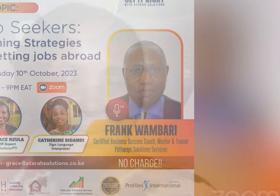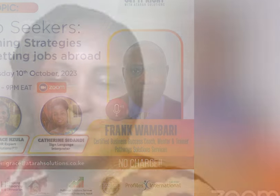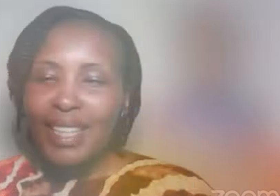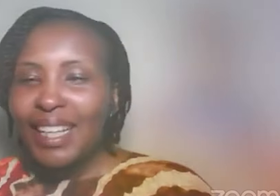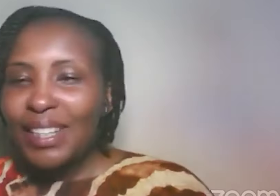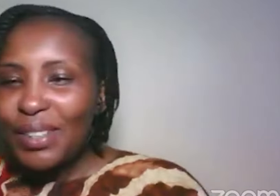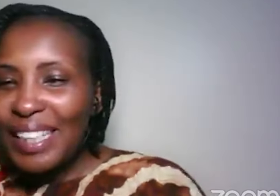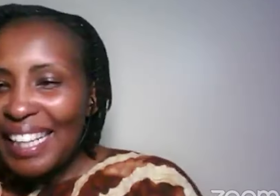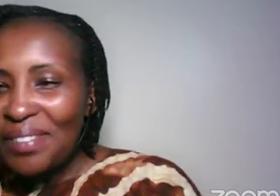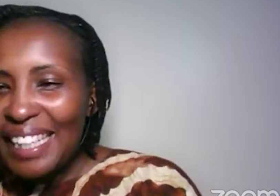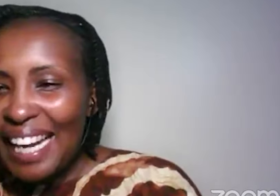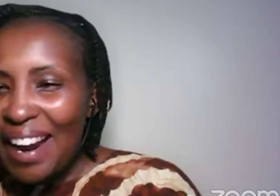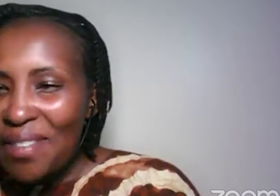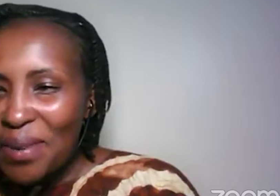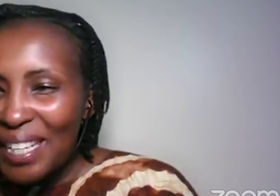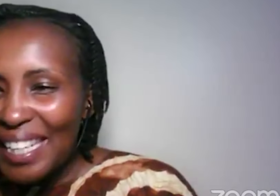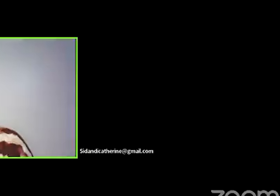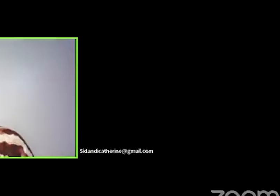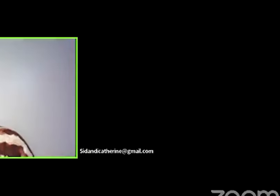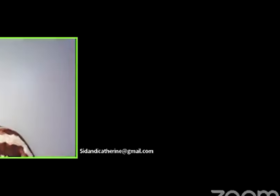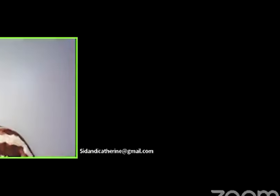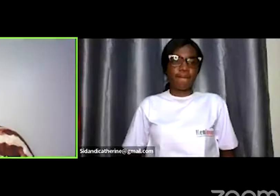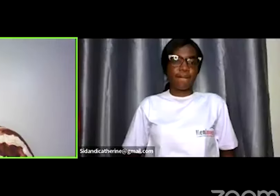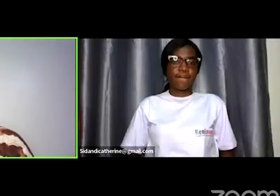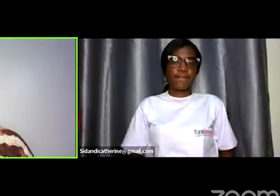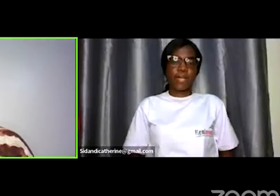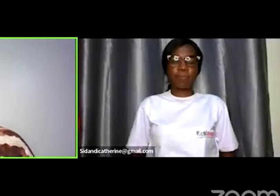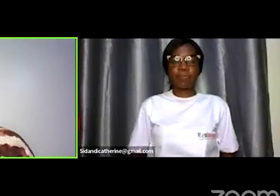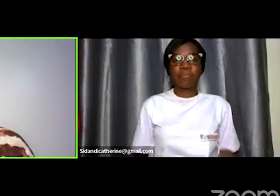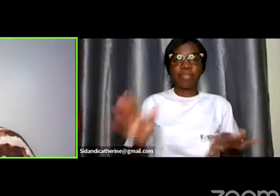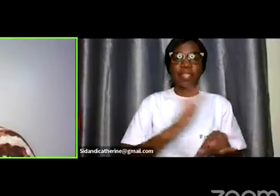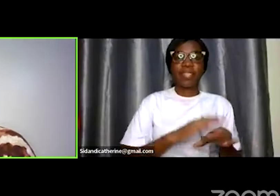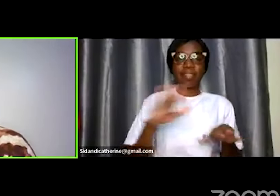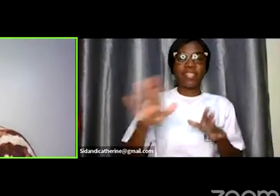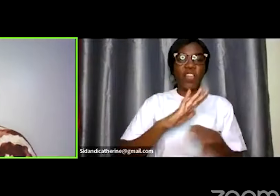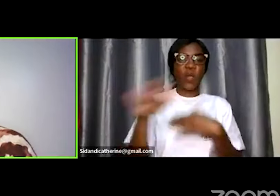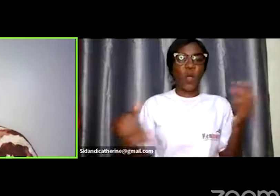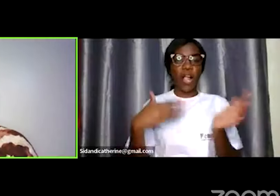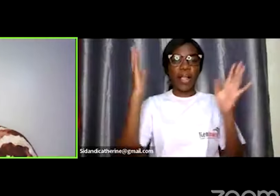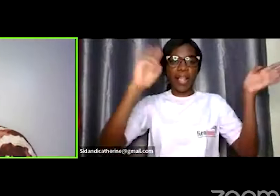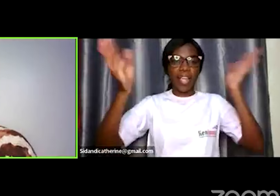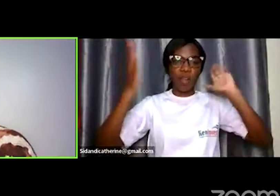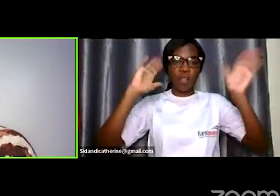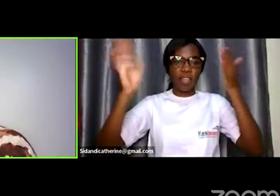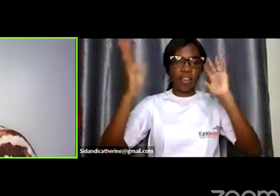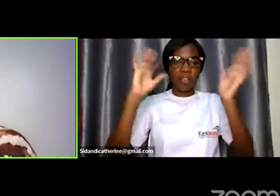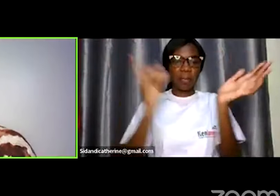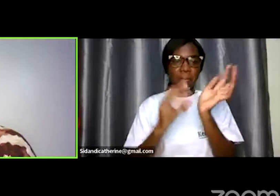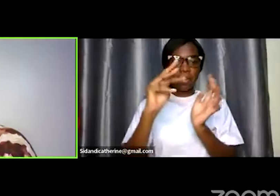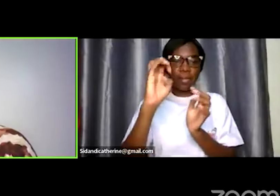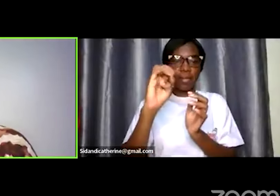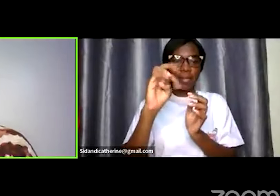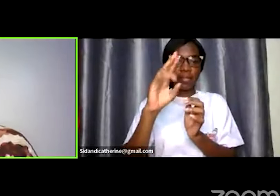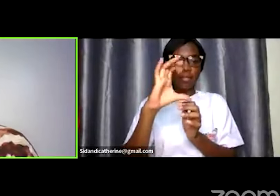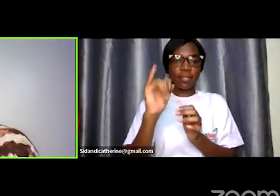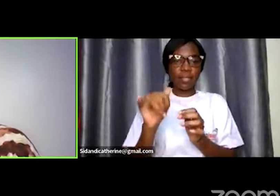good evening everyone uh yes hi hi hi dr mercy hi jacob